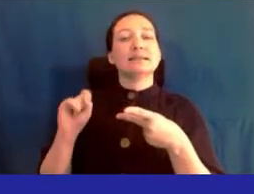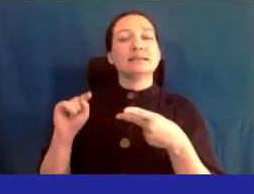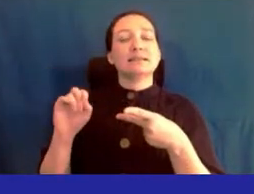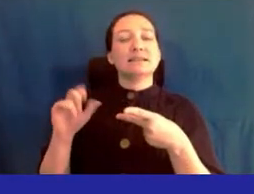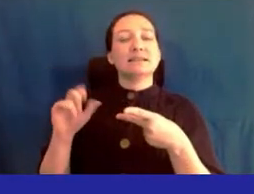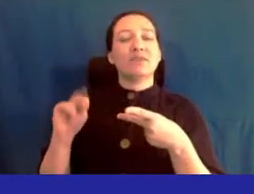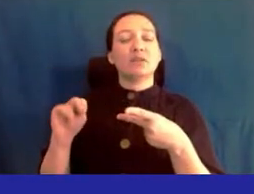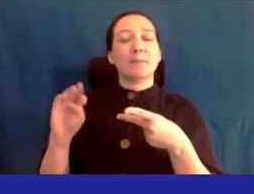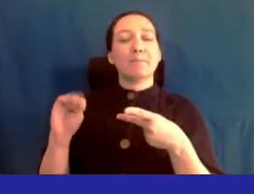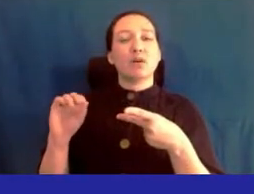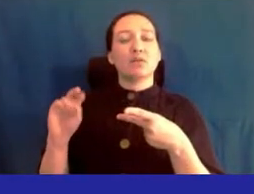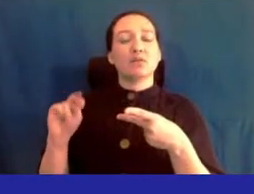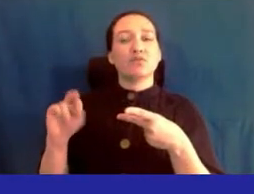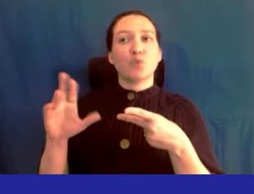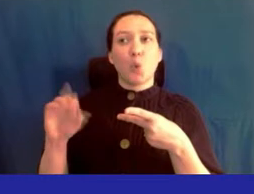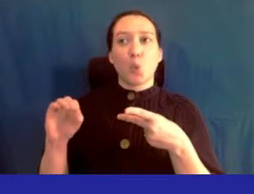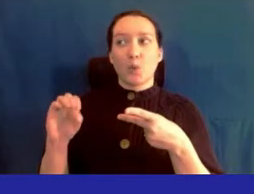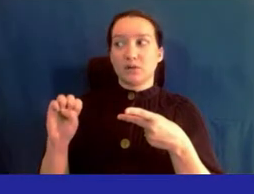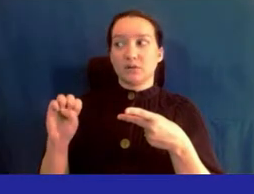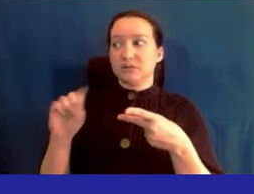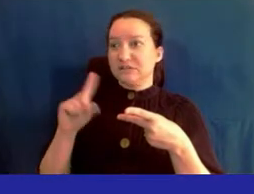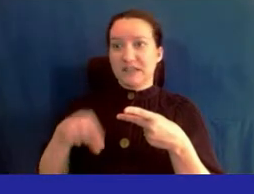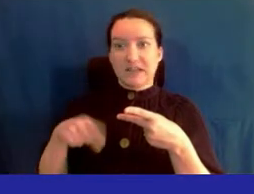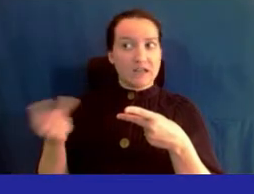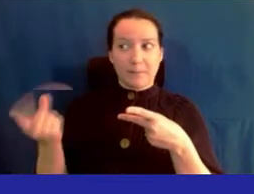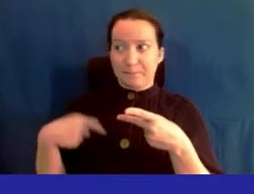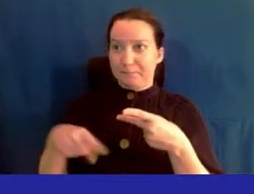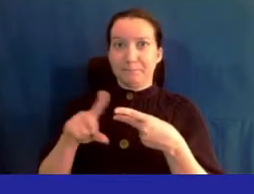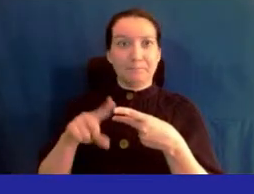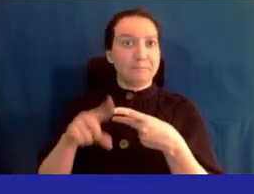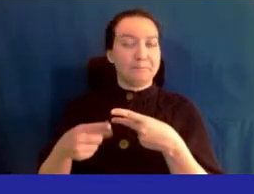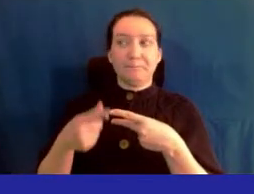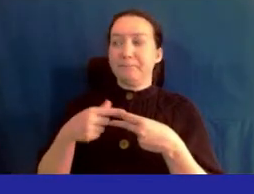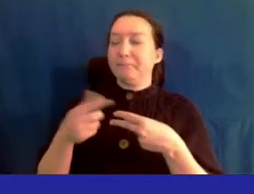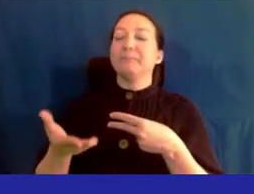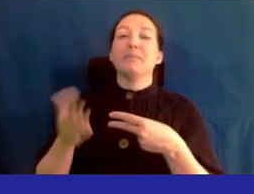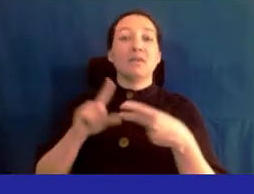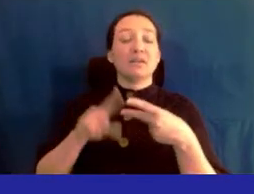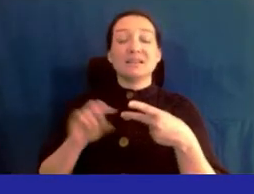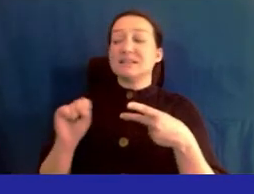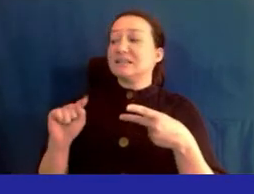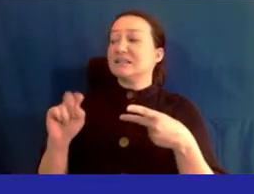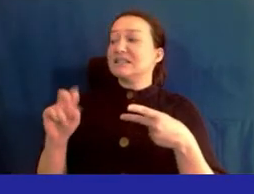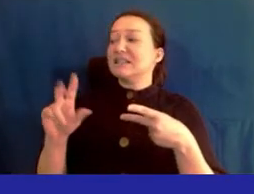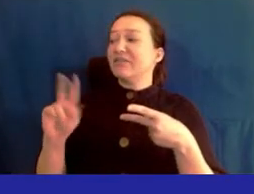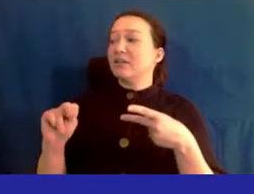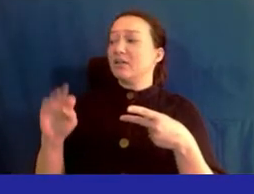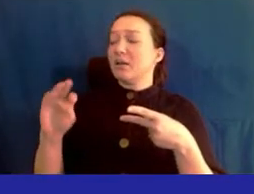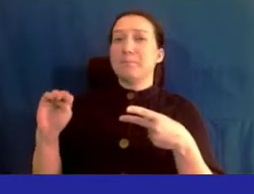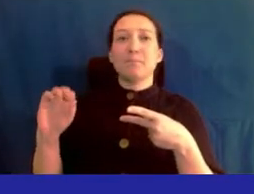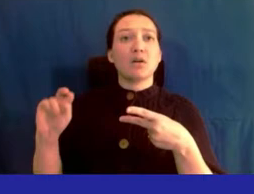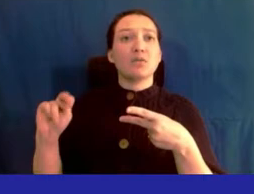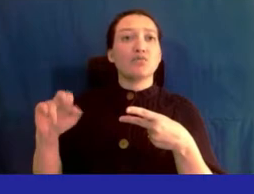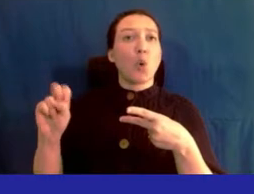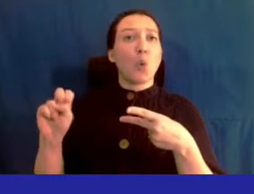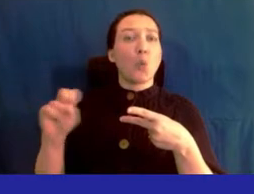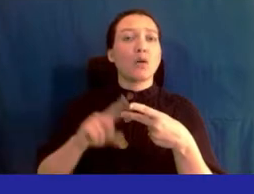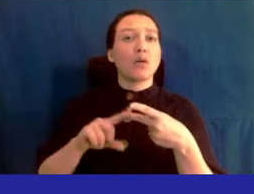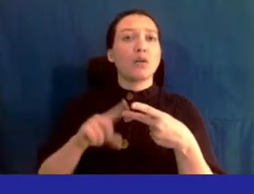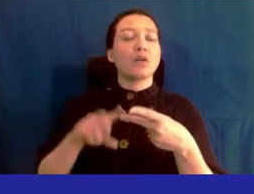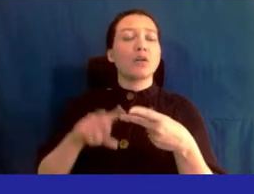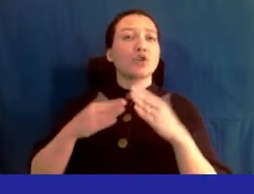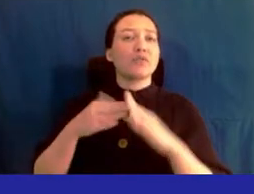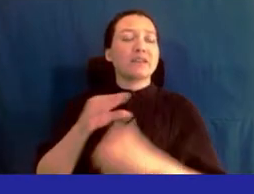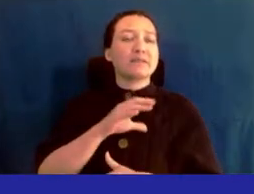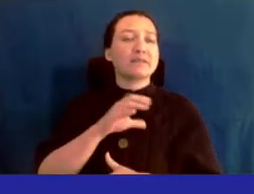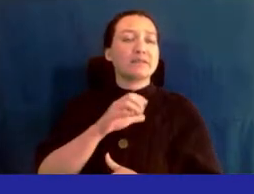not able to make today so stephen monroe who is a community advisory